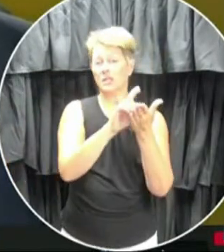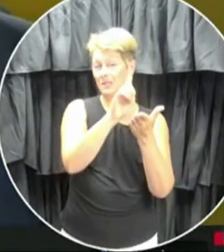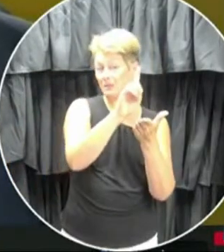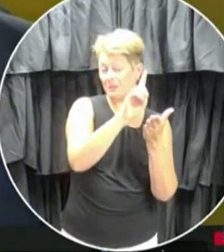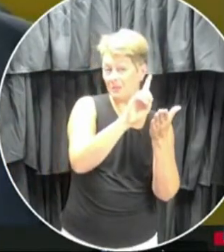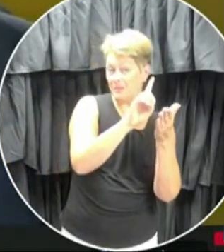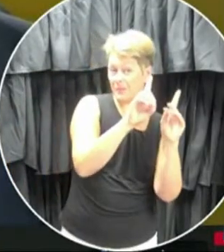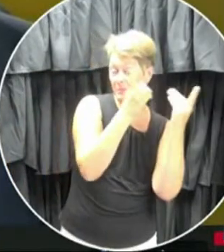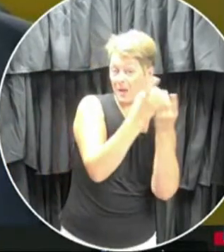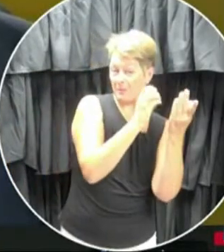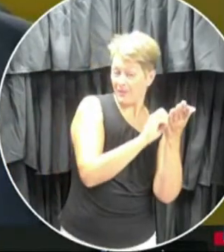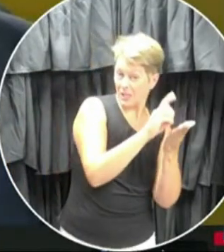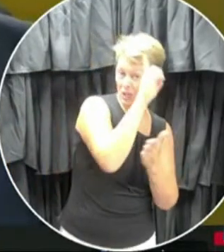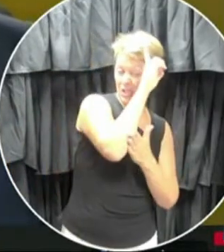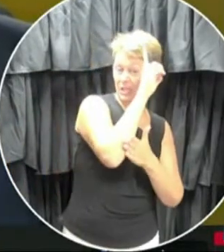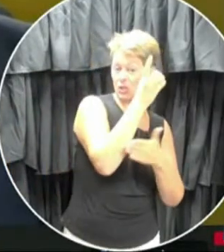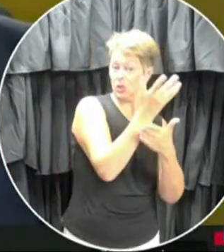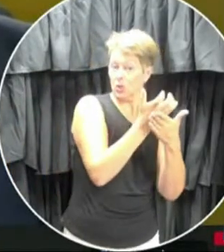Childhood Development in that endeavor.